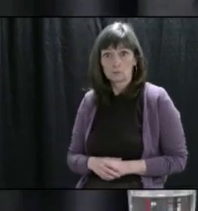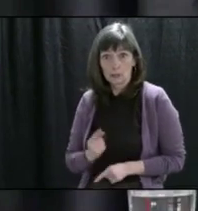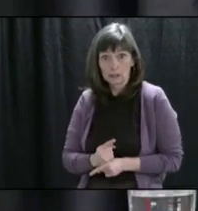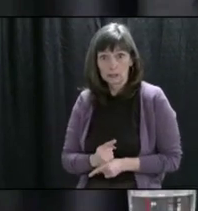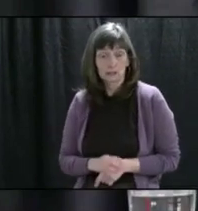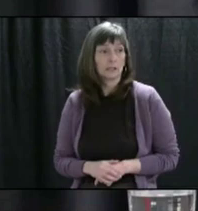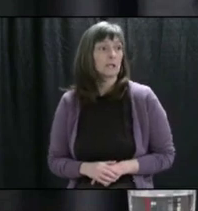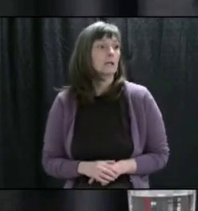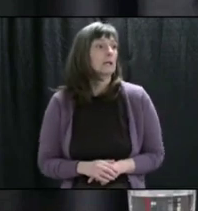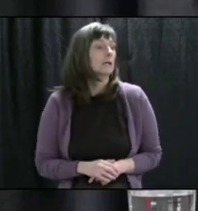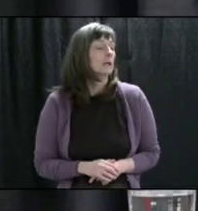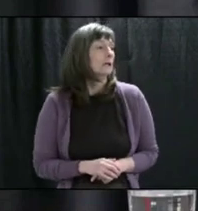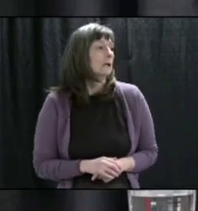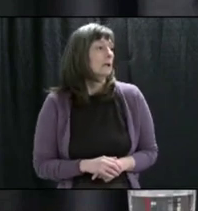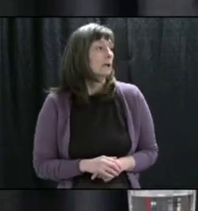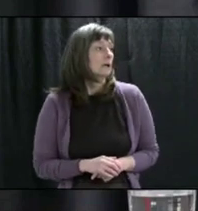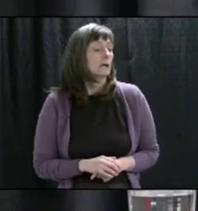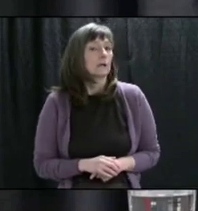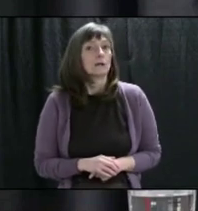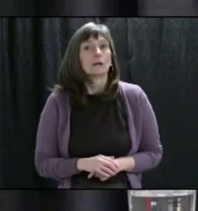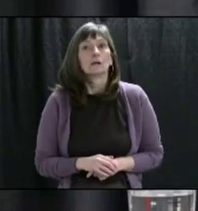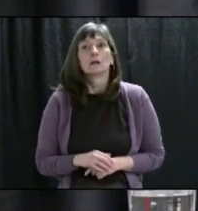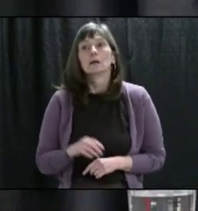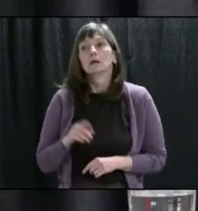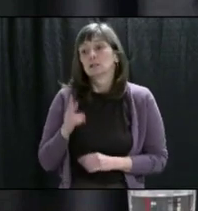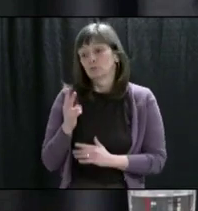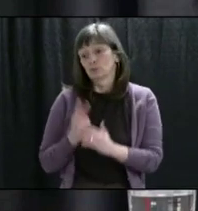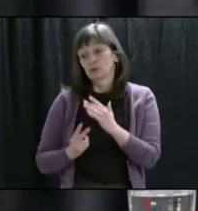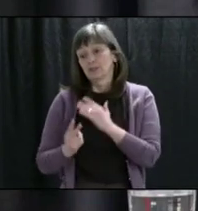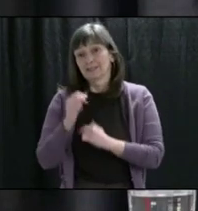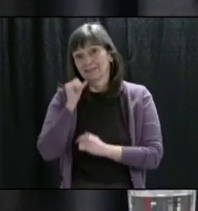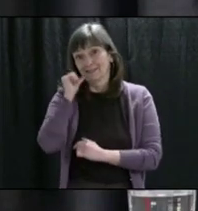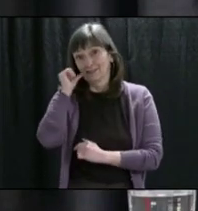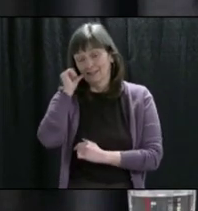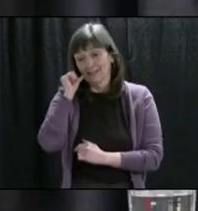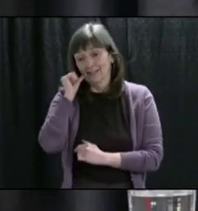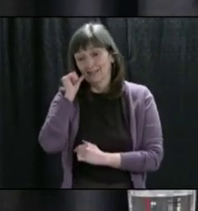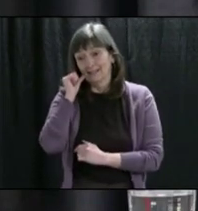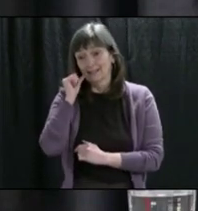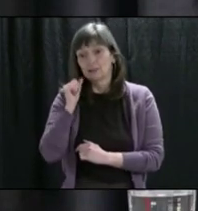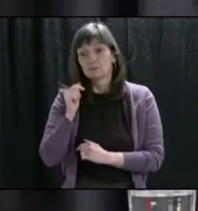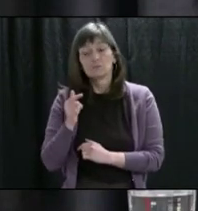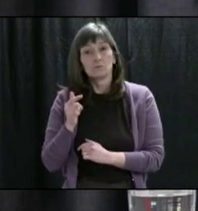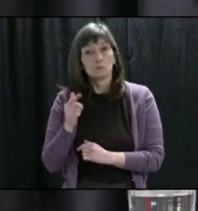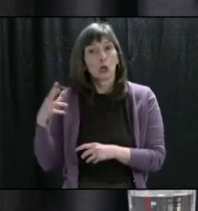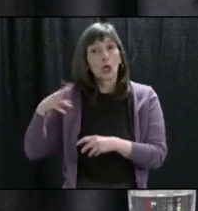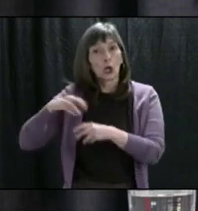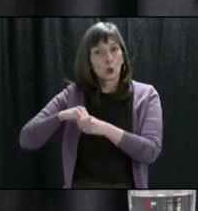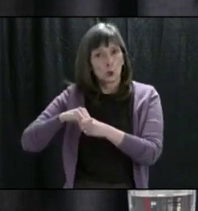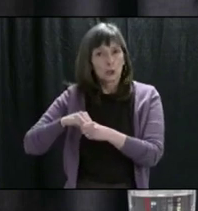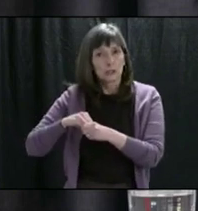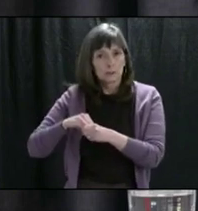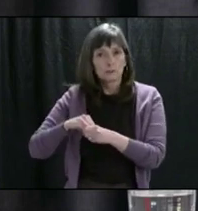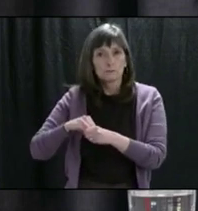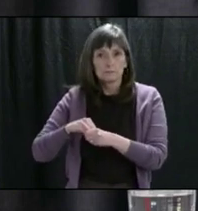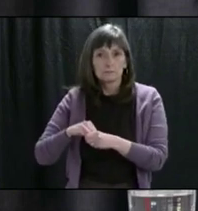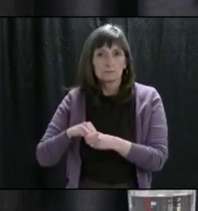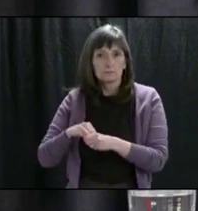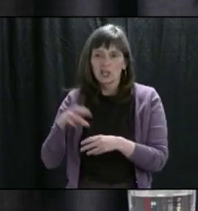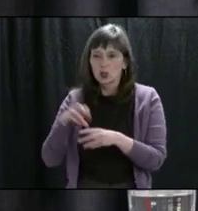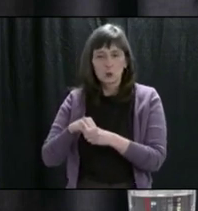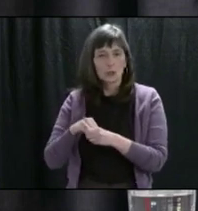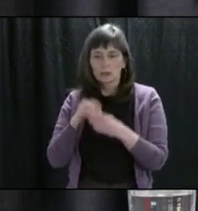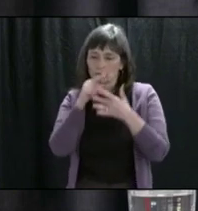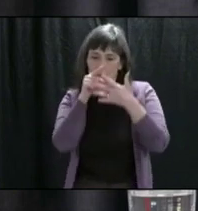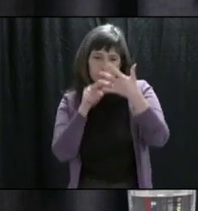The projections that were, the model that was produced yesterday accounts for that, and that would indicate where the